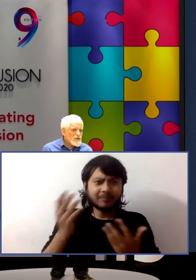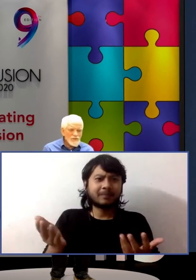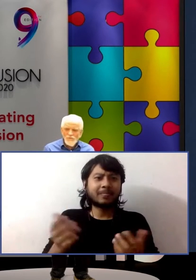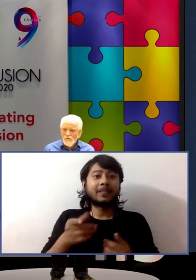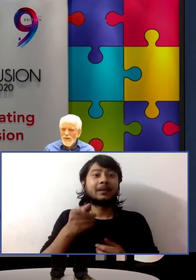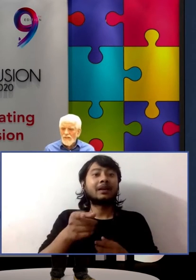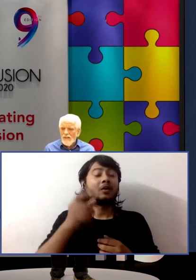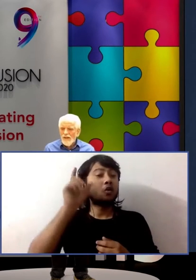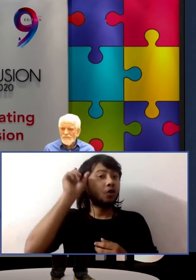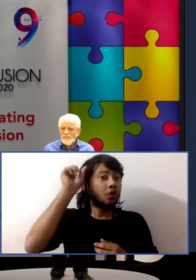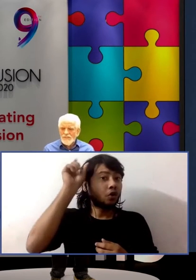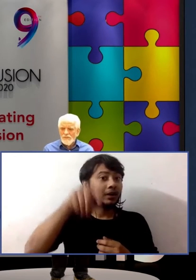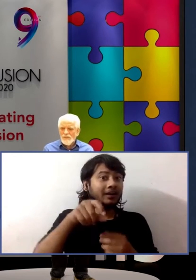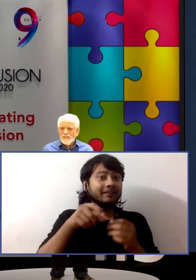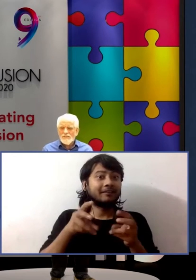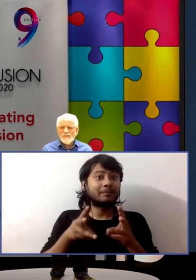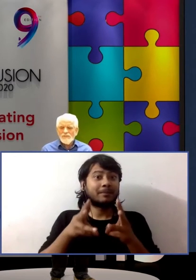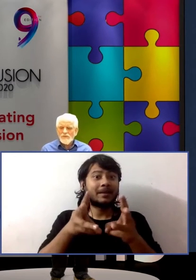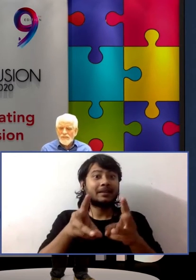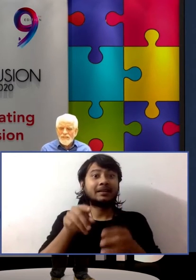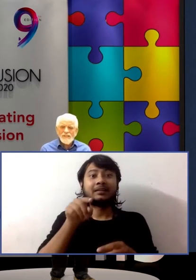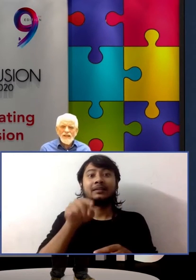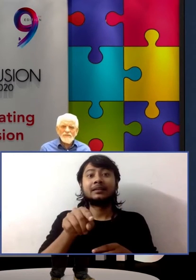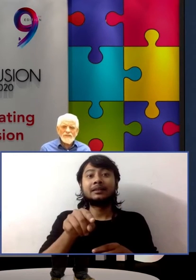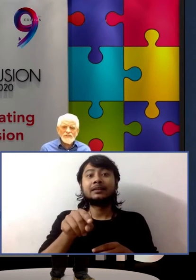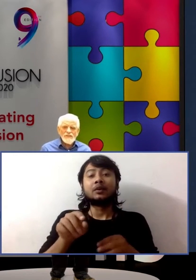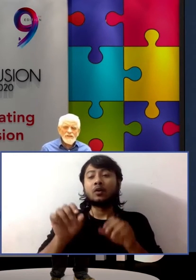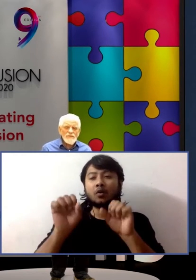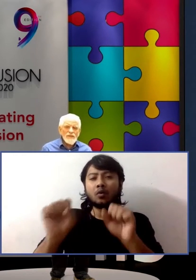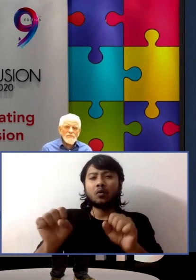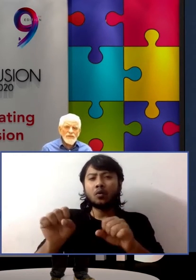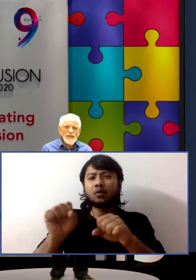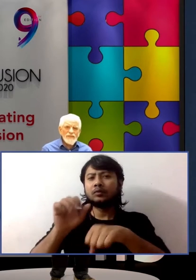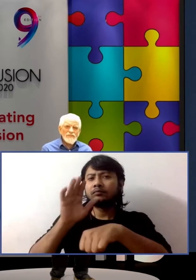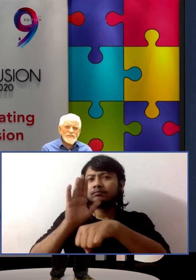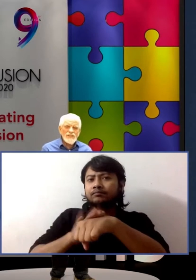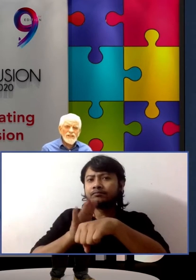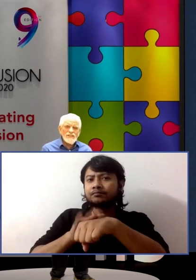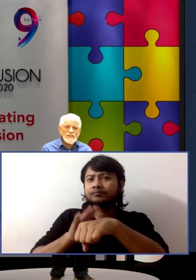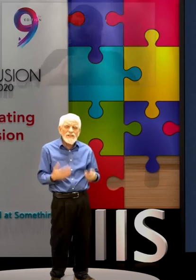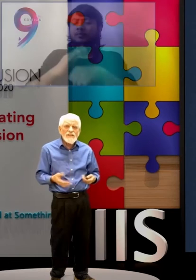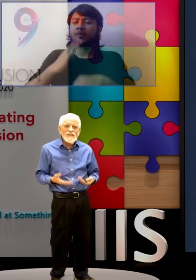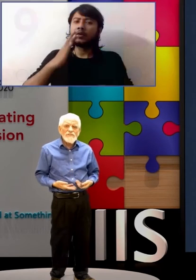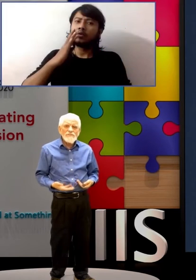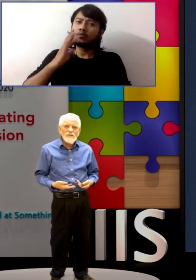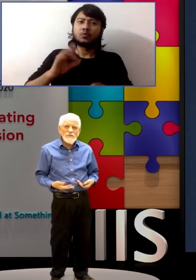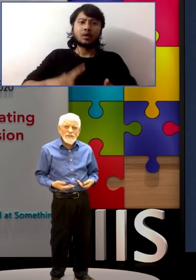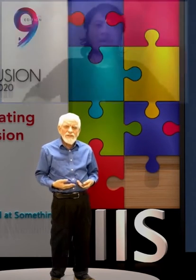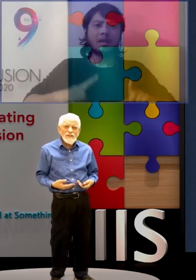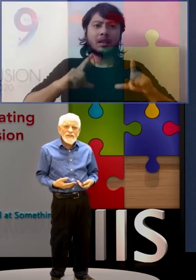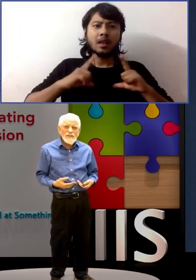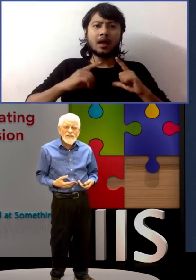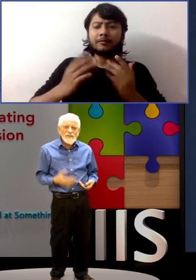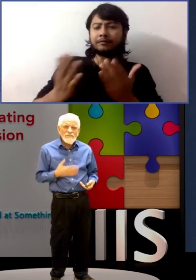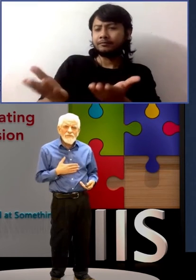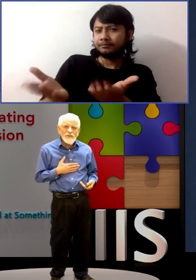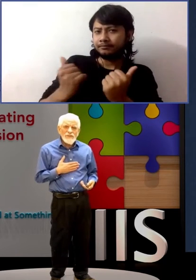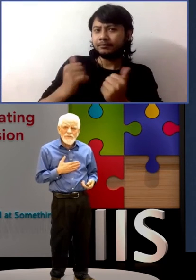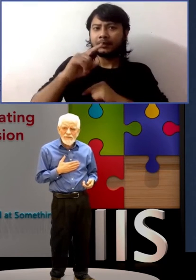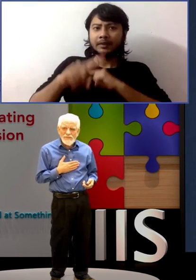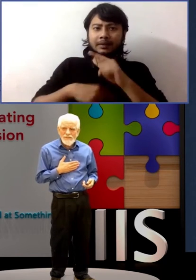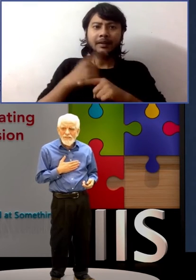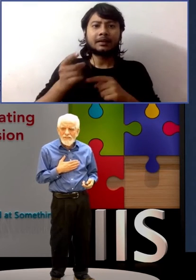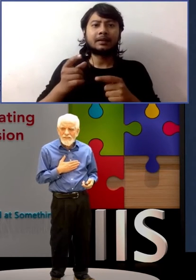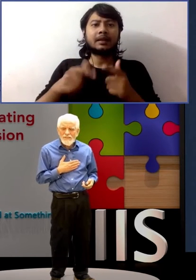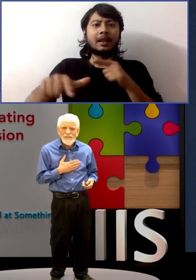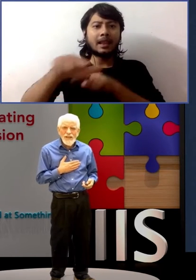real-life situations to elicit language and behavioral change from within, from within the